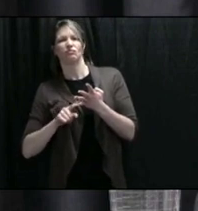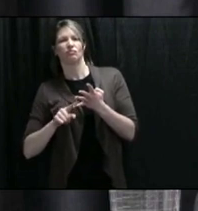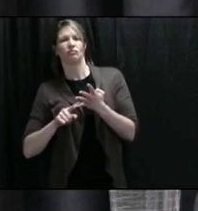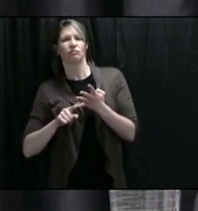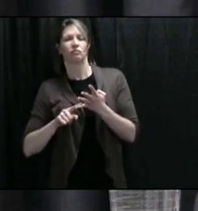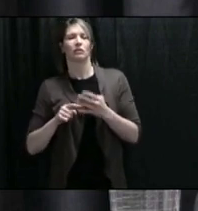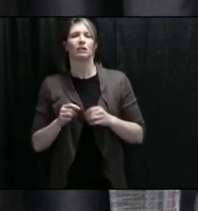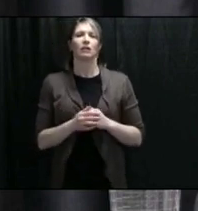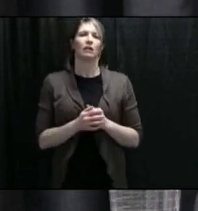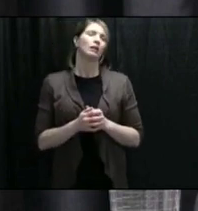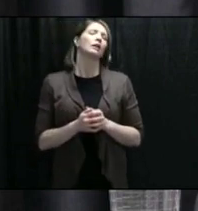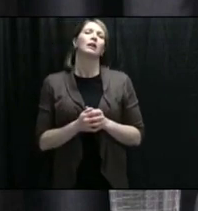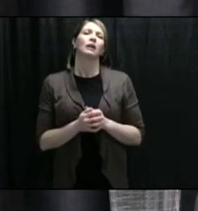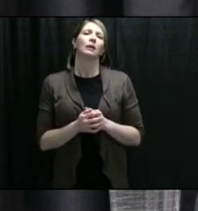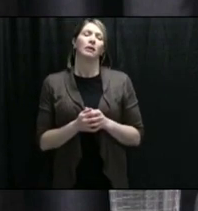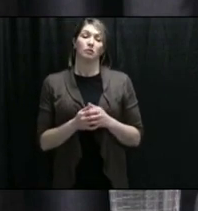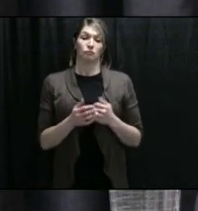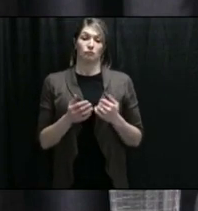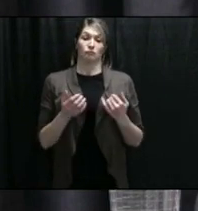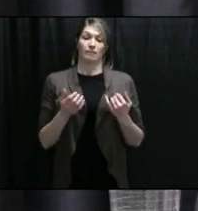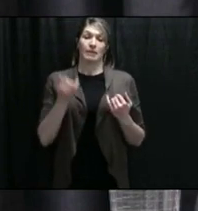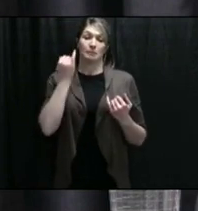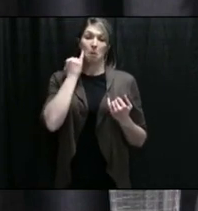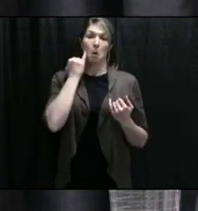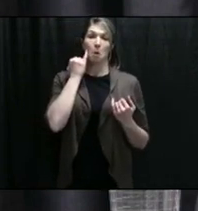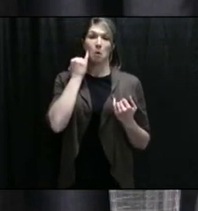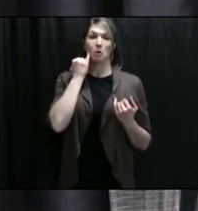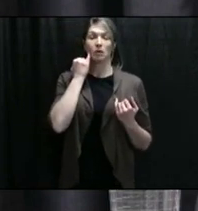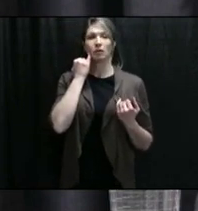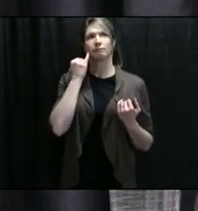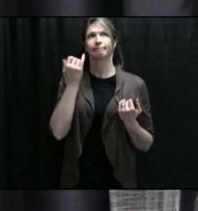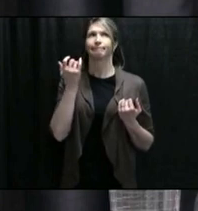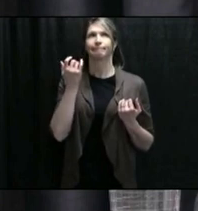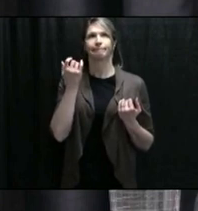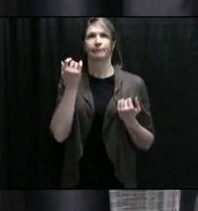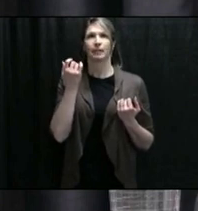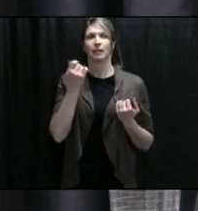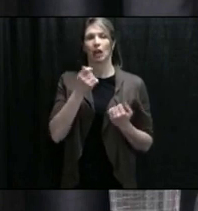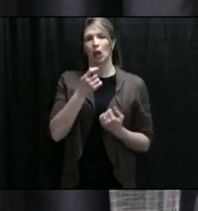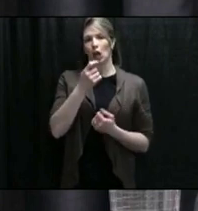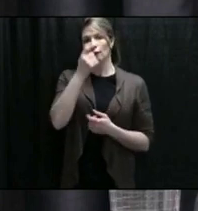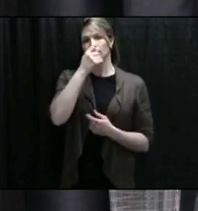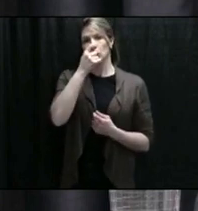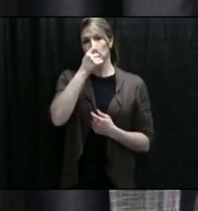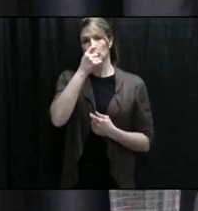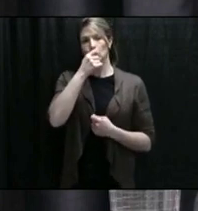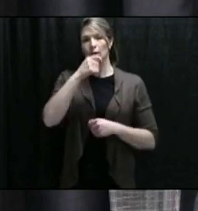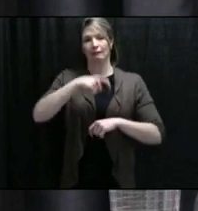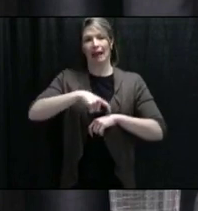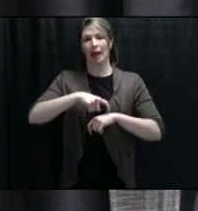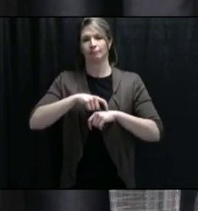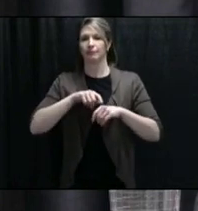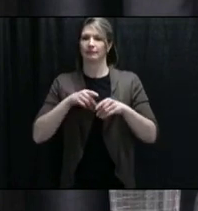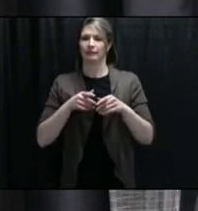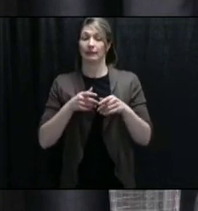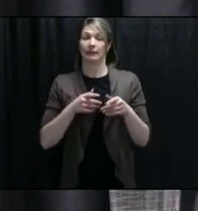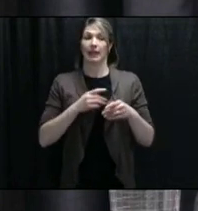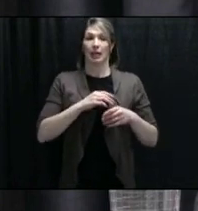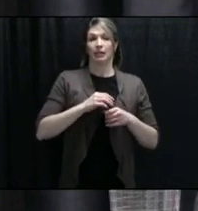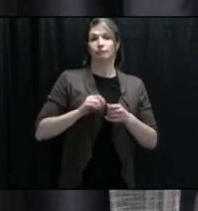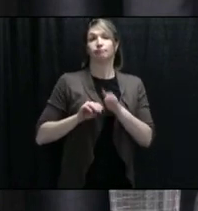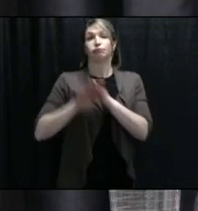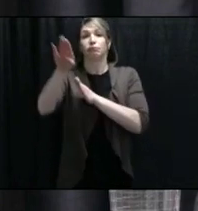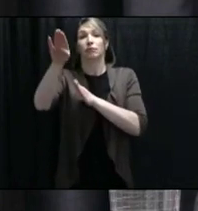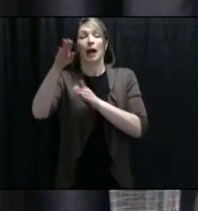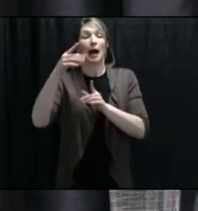time. The only challenge would be if we end up with another flu peak around the same time we have a lot of COVID